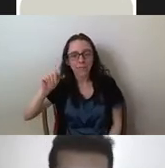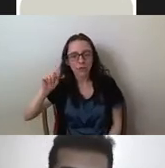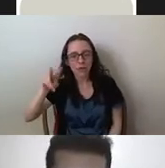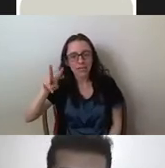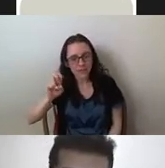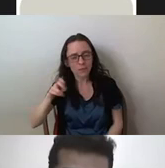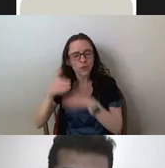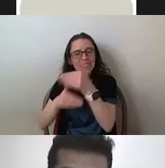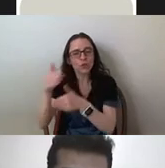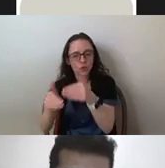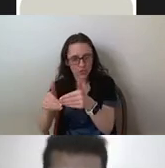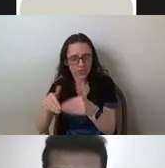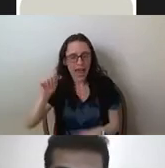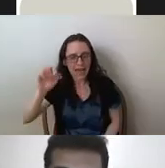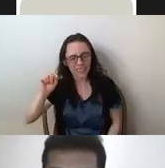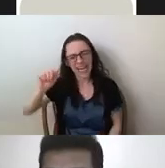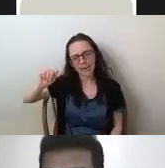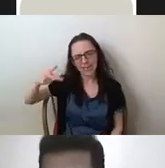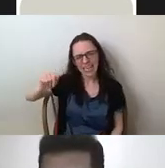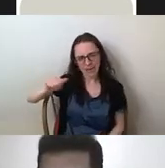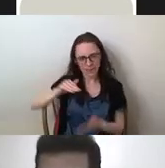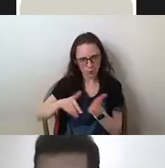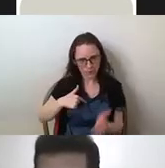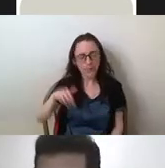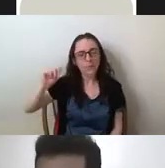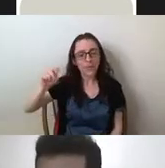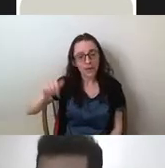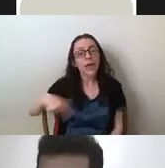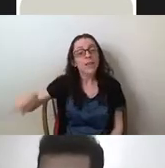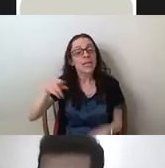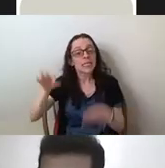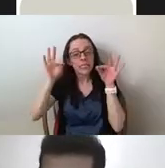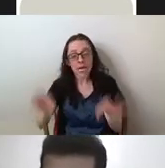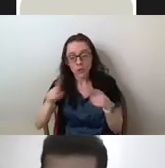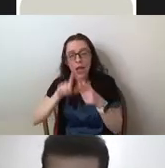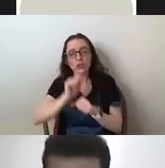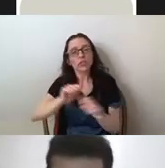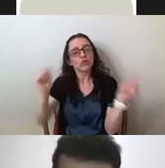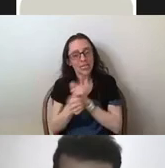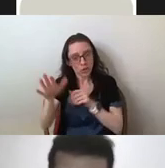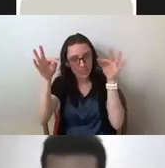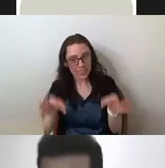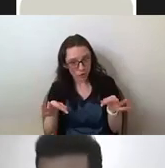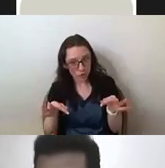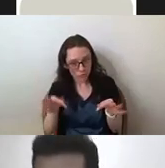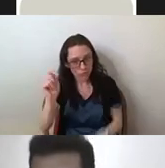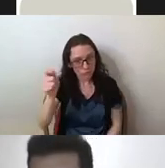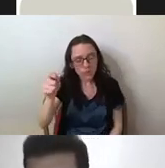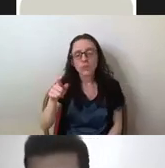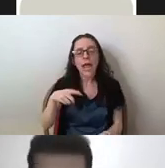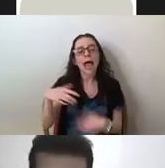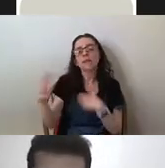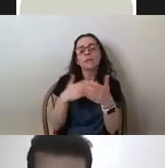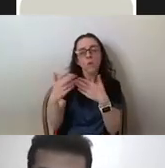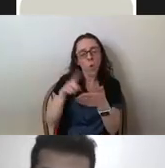Court went on to, to, you know, reverse this, reverse this decision. And, you know, regardless of the substantive outcomes,